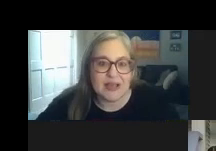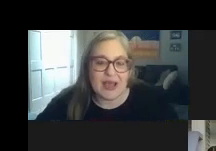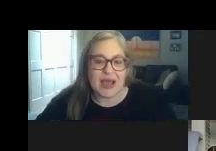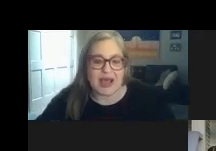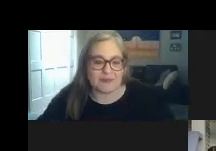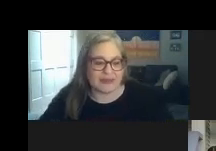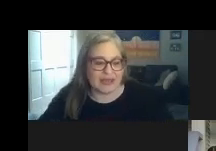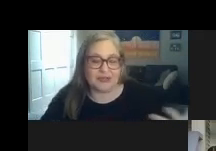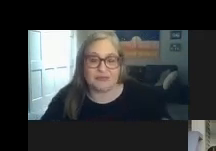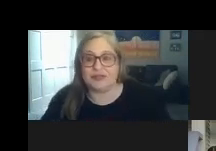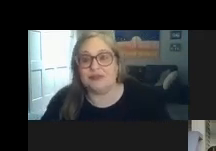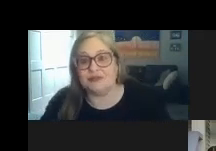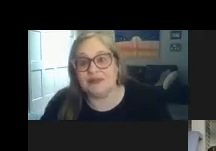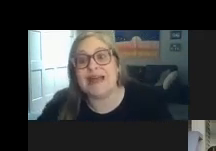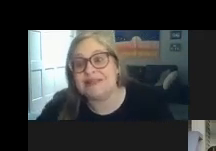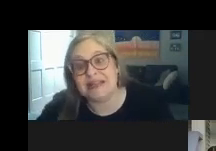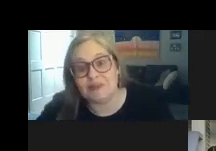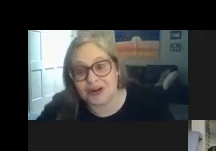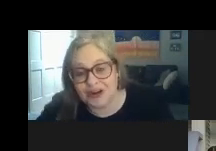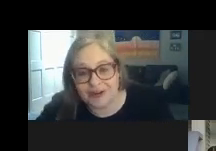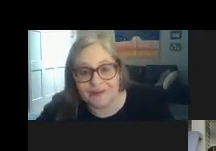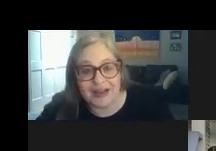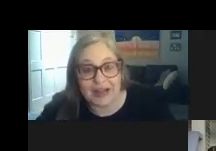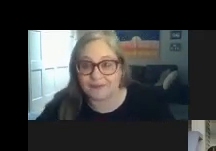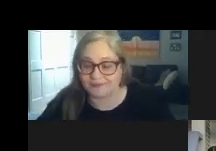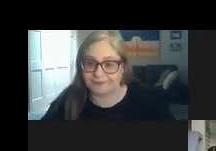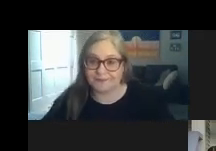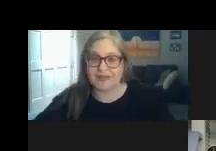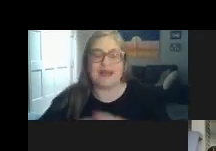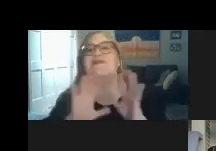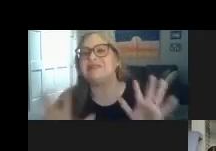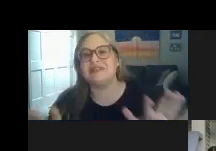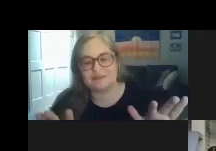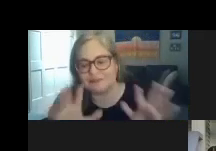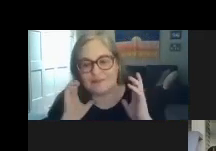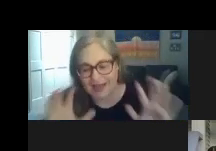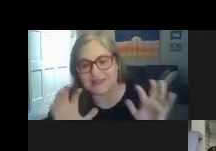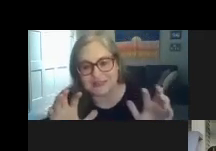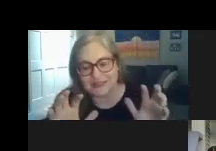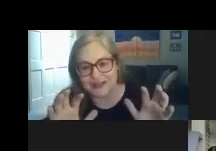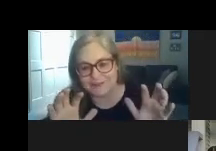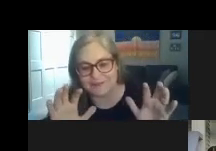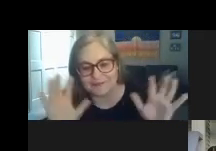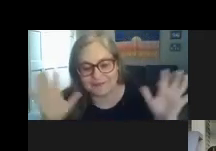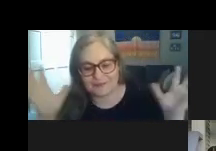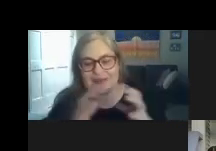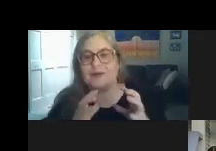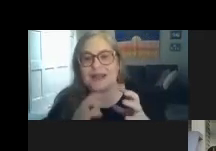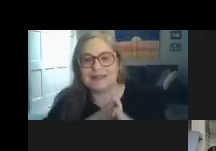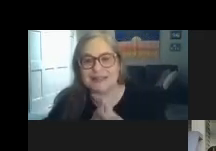i would like you to test him or her and find out and obviously i'm massively um